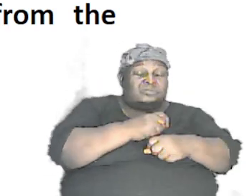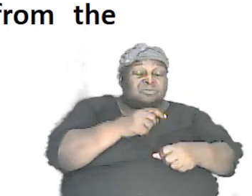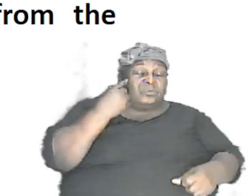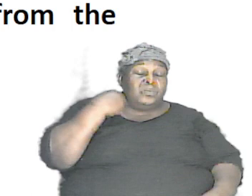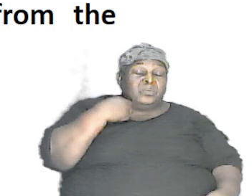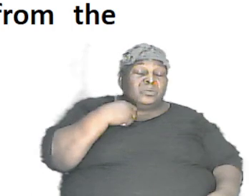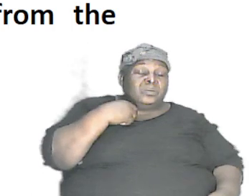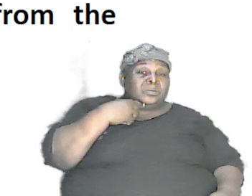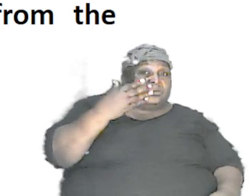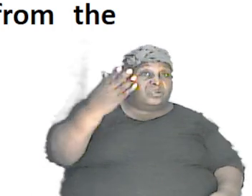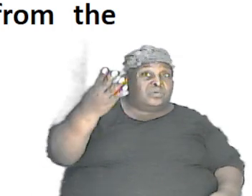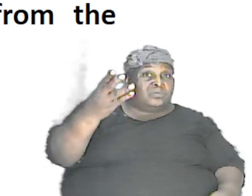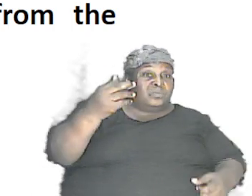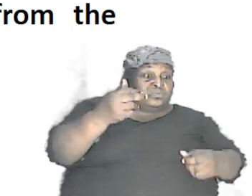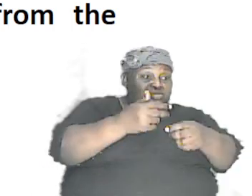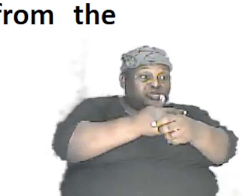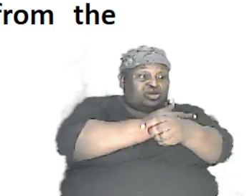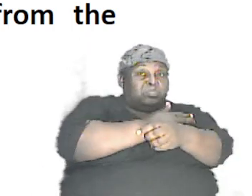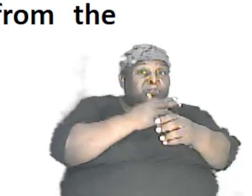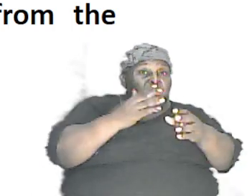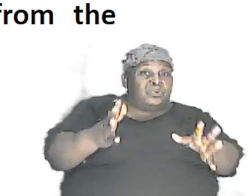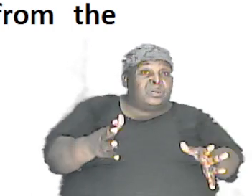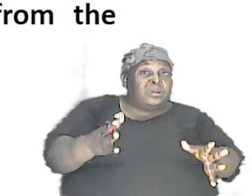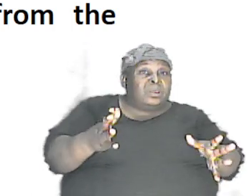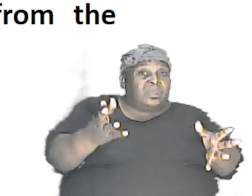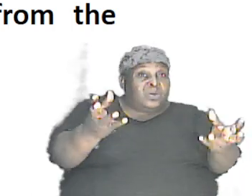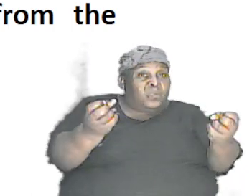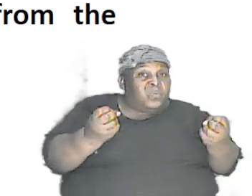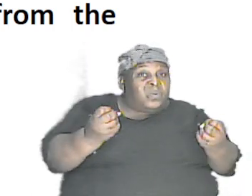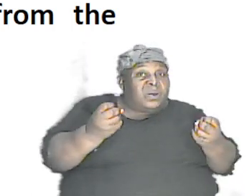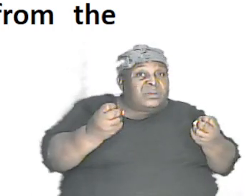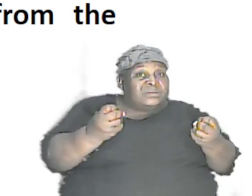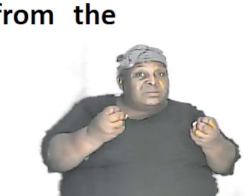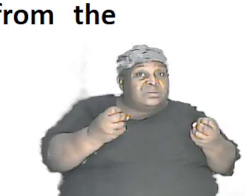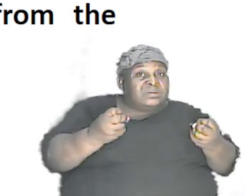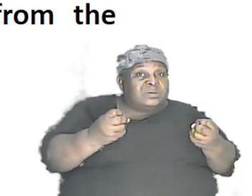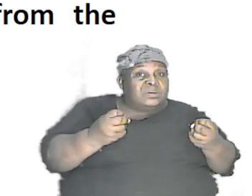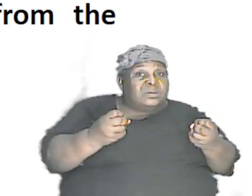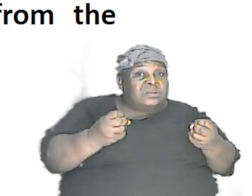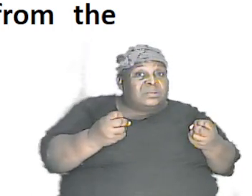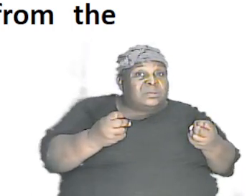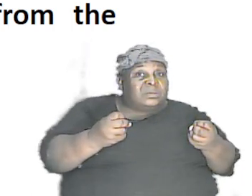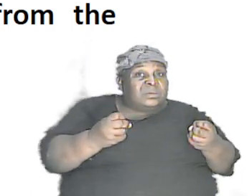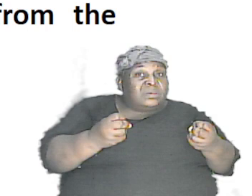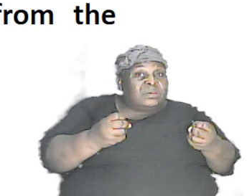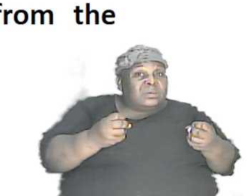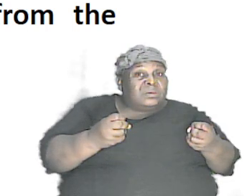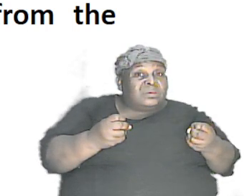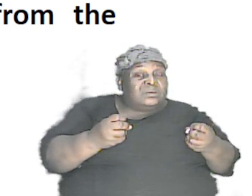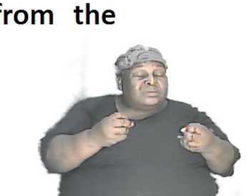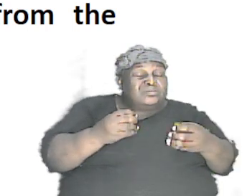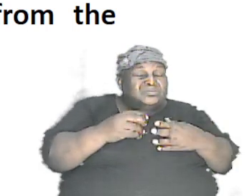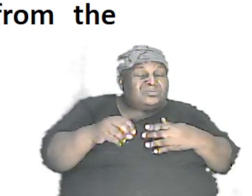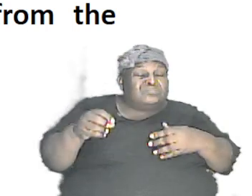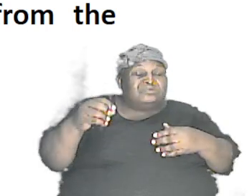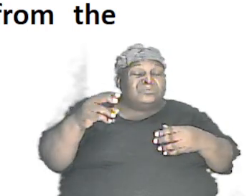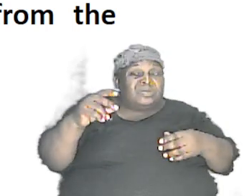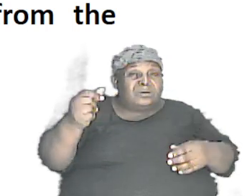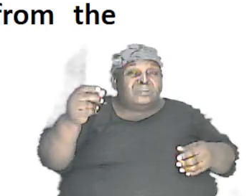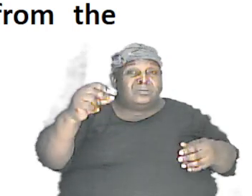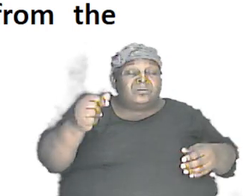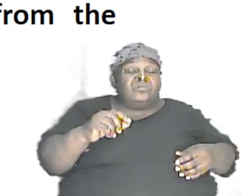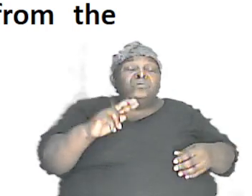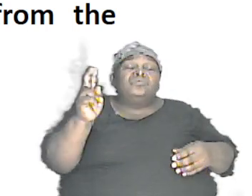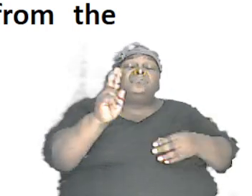shepherds and they wanted a kind of dog they didn't have pitbulls at that time but they used to use wolf